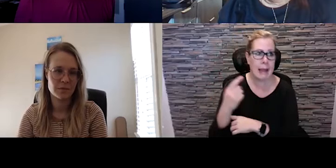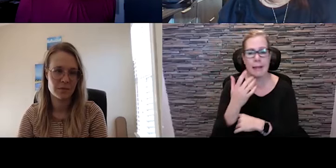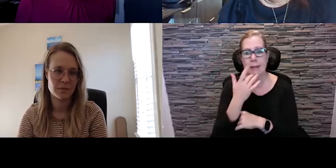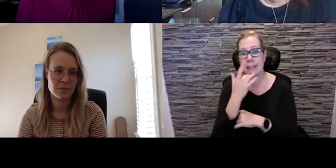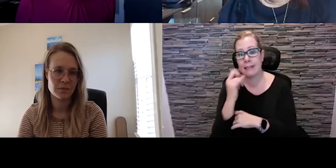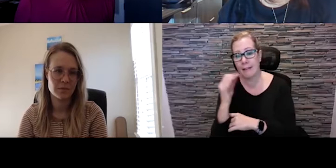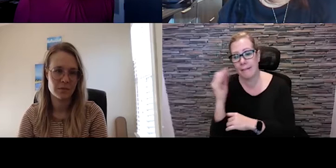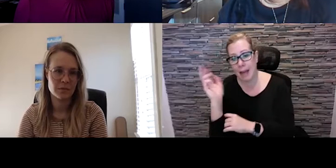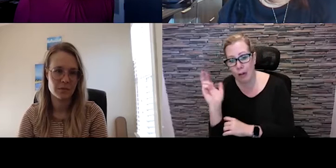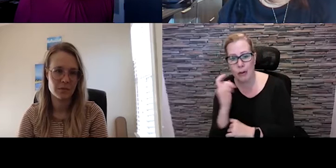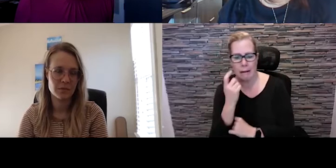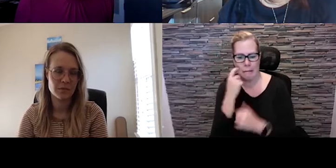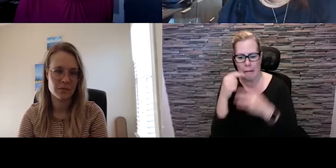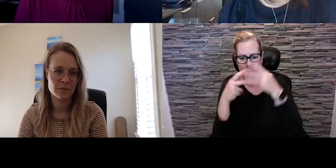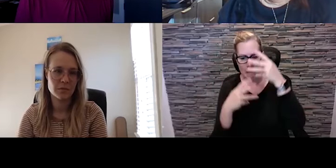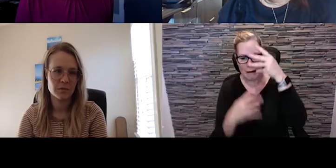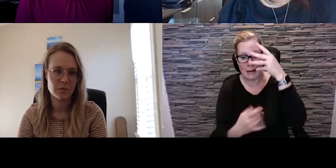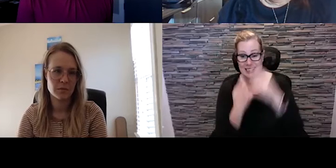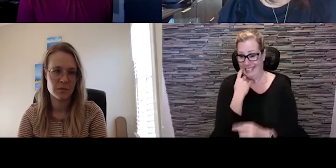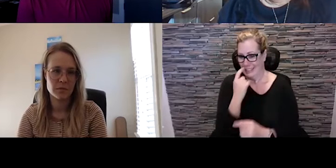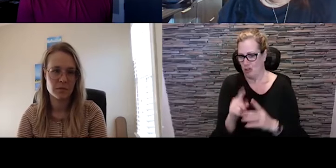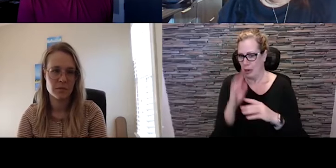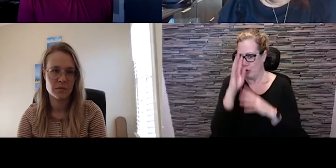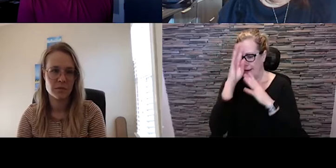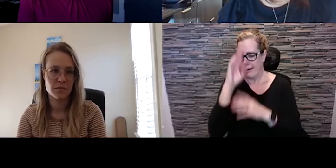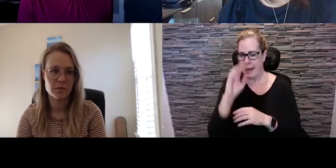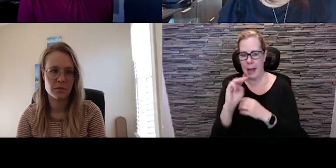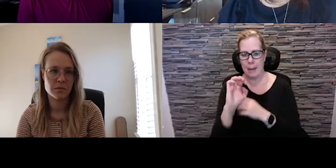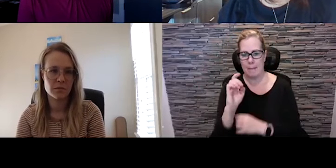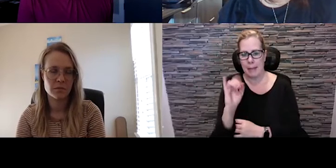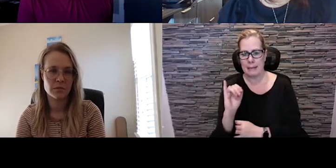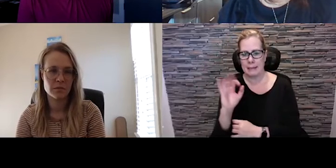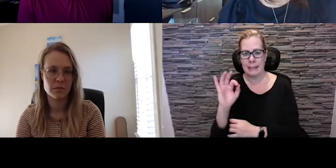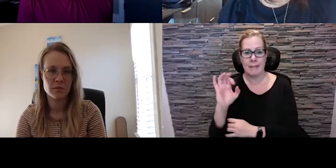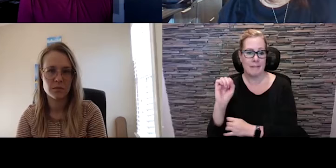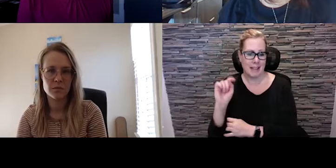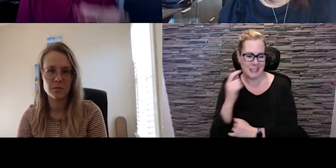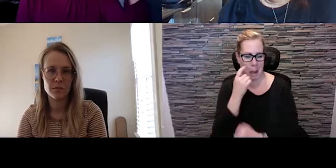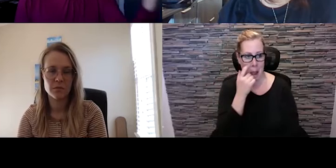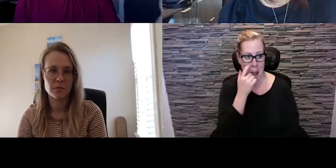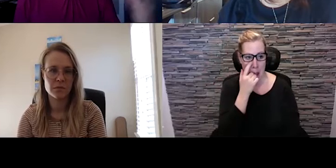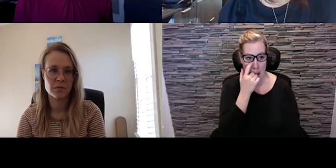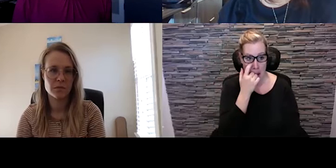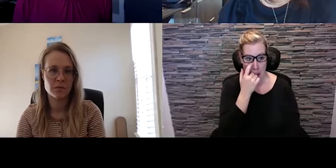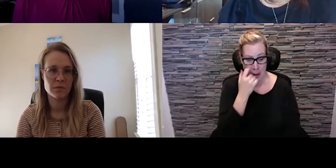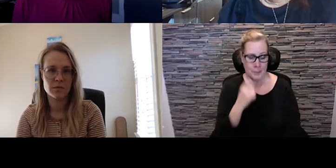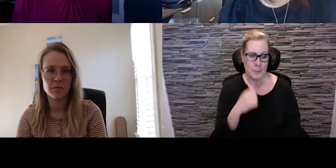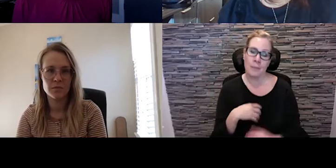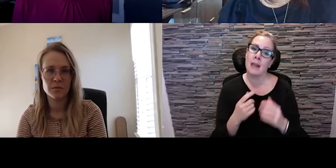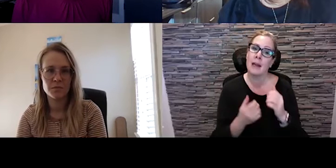and most recently she created MexiFest. And most recently on her